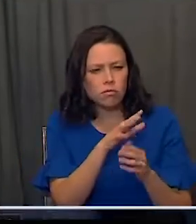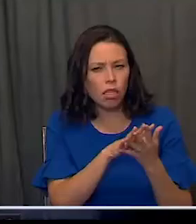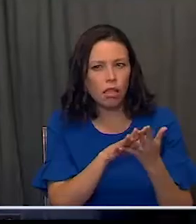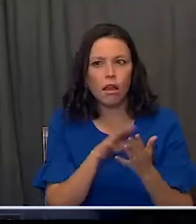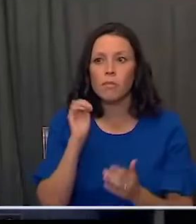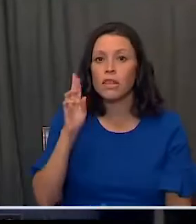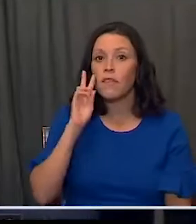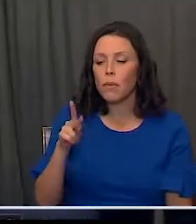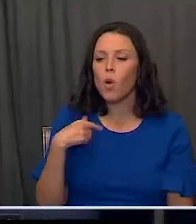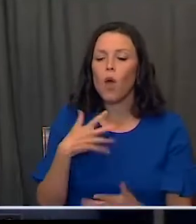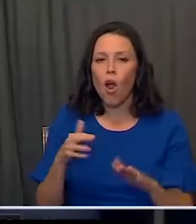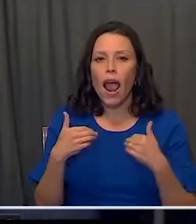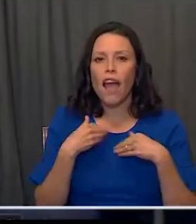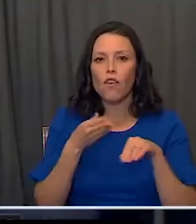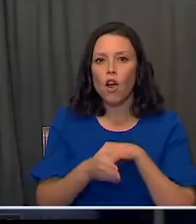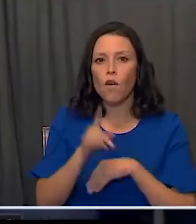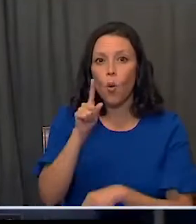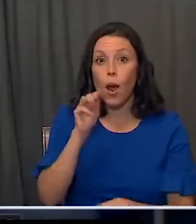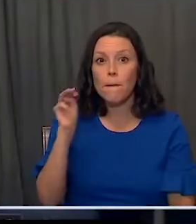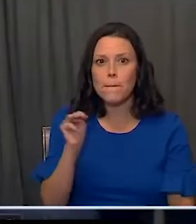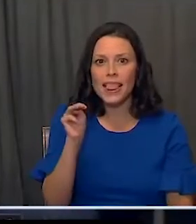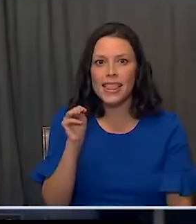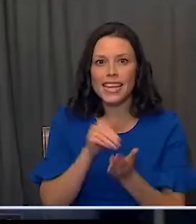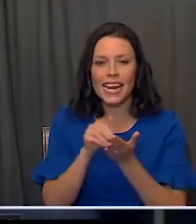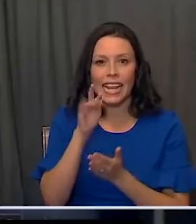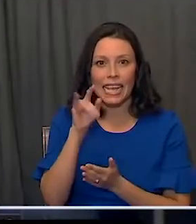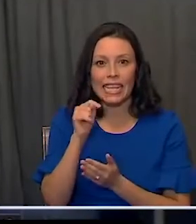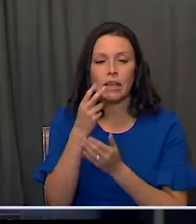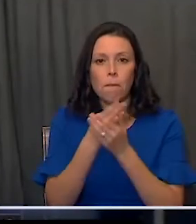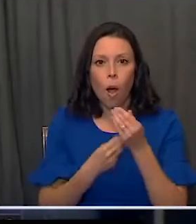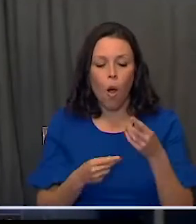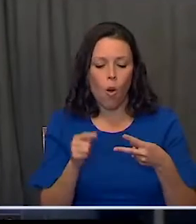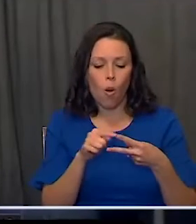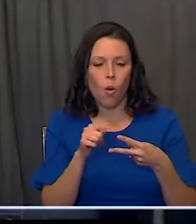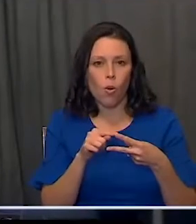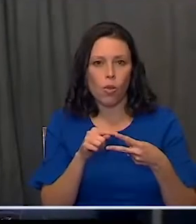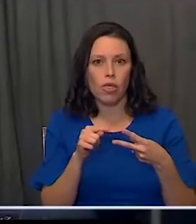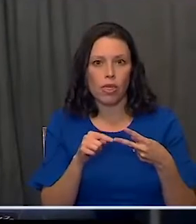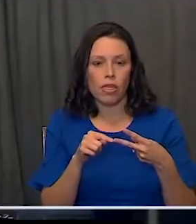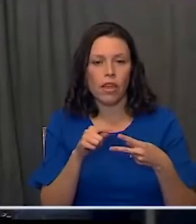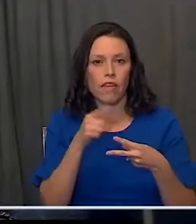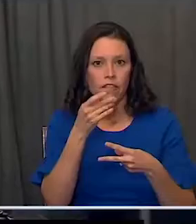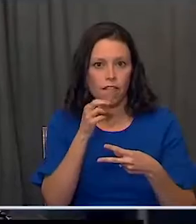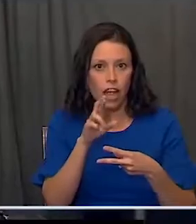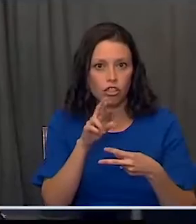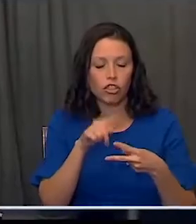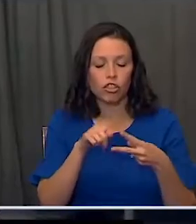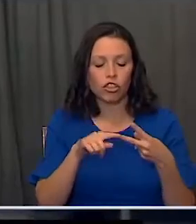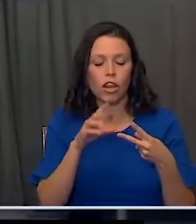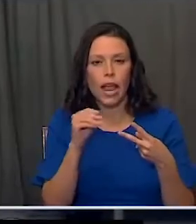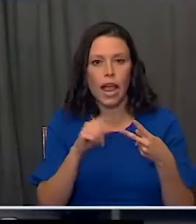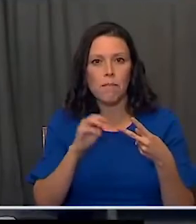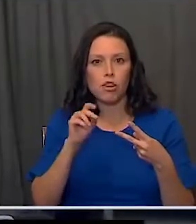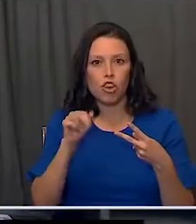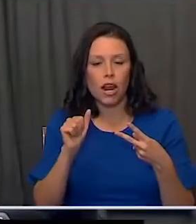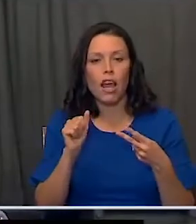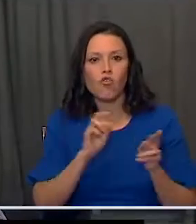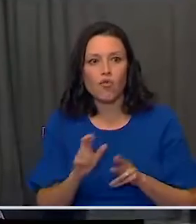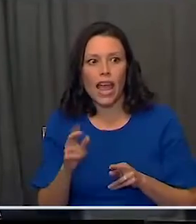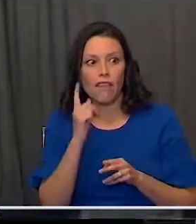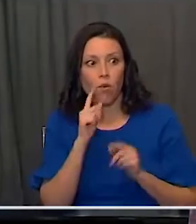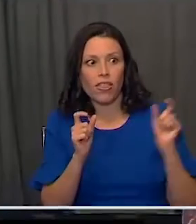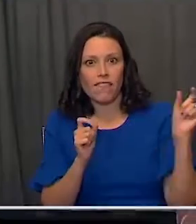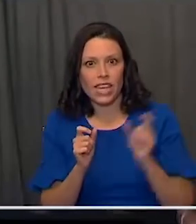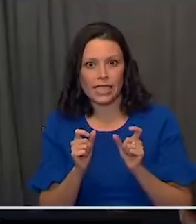Mr. President, we already have over a million kits of both the kits that we'll need for the Pfizer vaccine, as well as the Moderna vaccines.